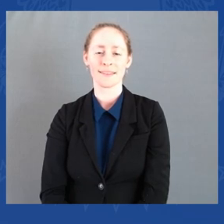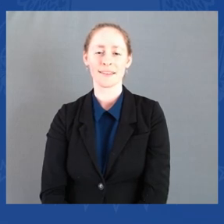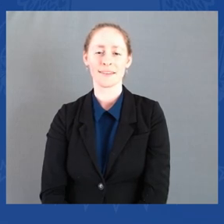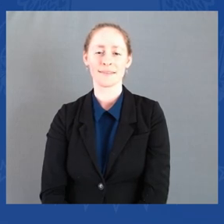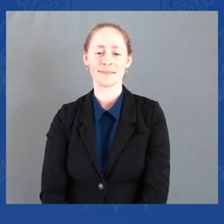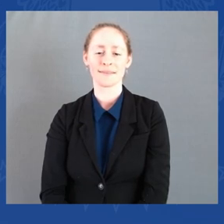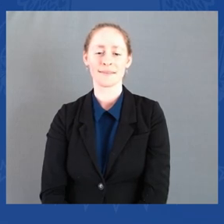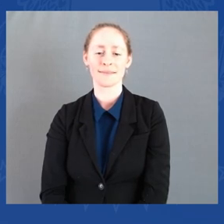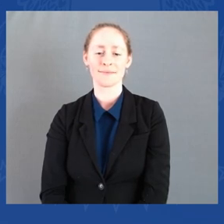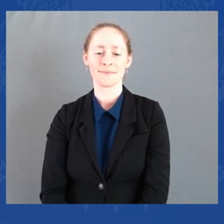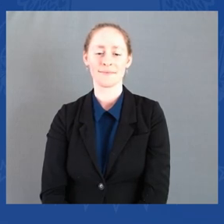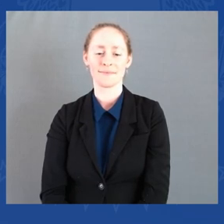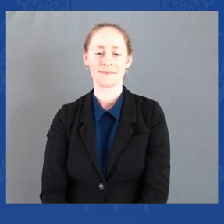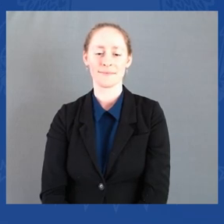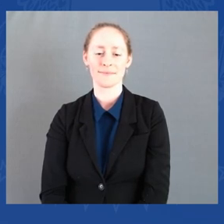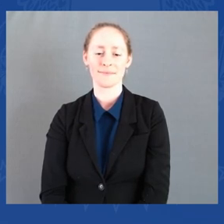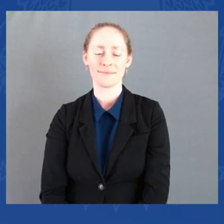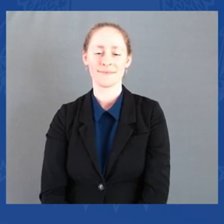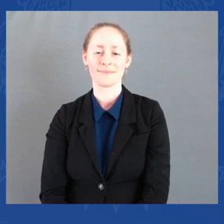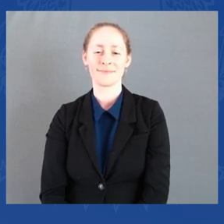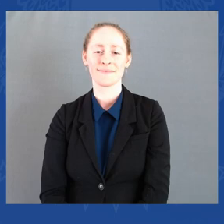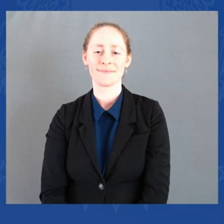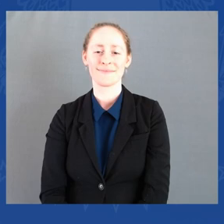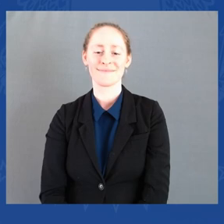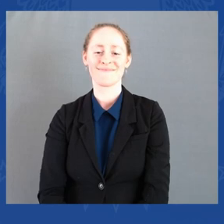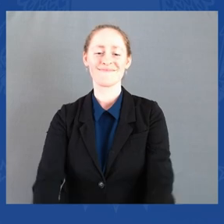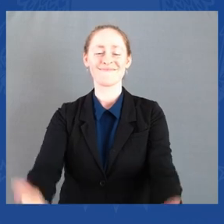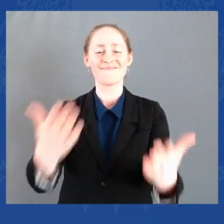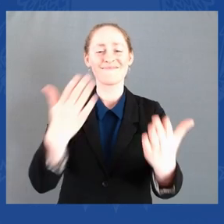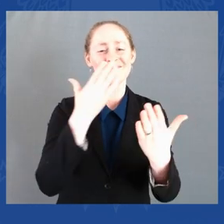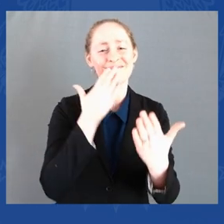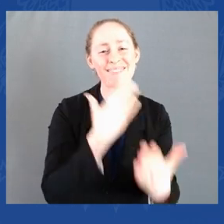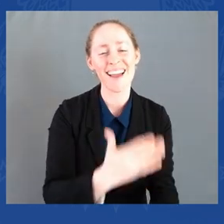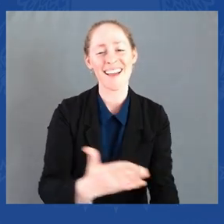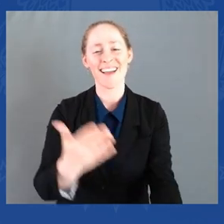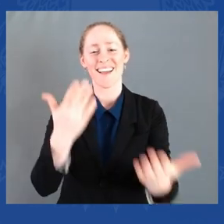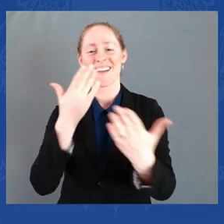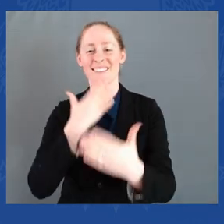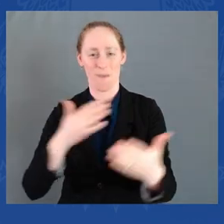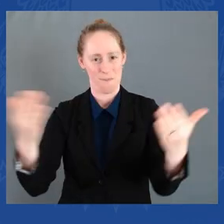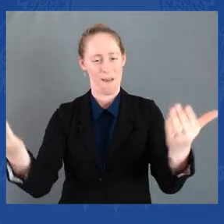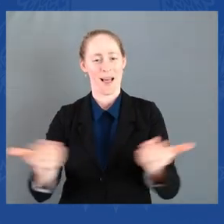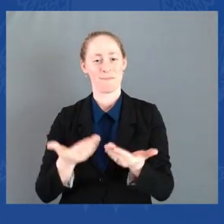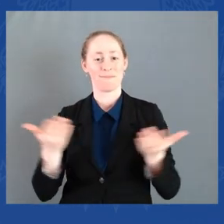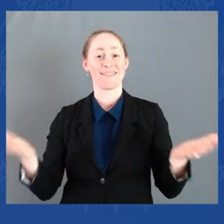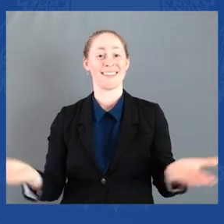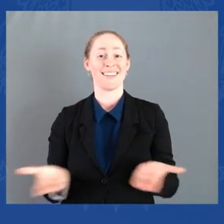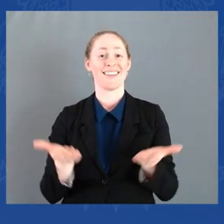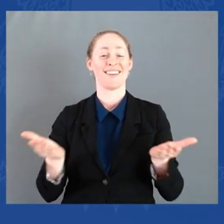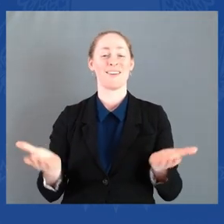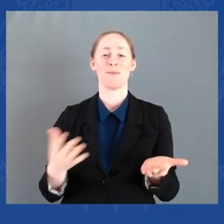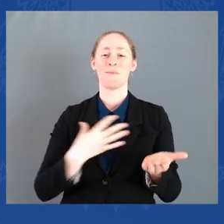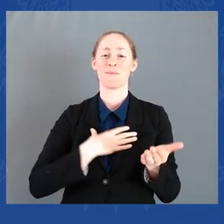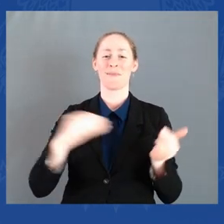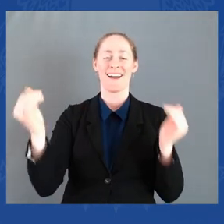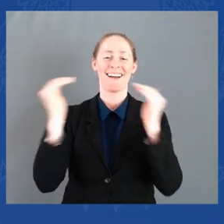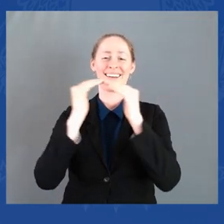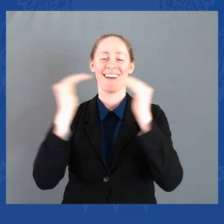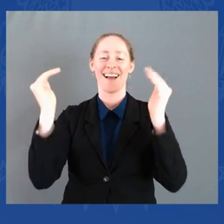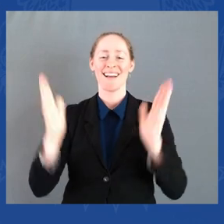Thank you, and welcome to the White House. It's wonderful to see so many friends here today.